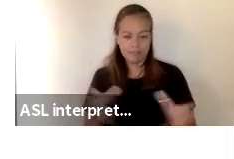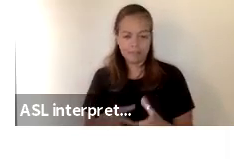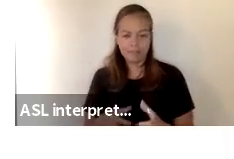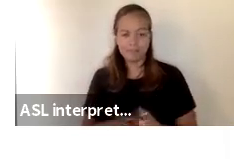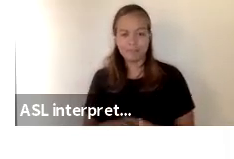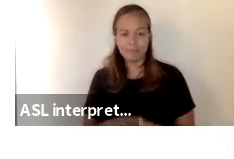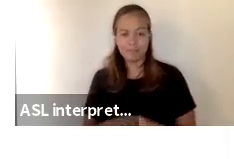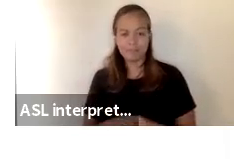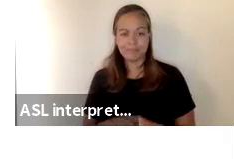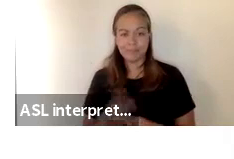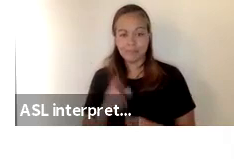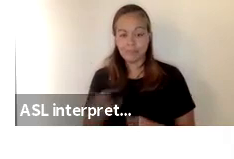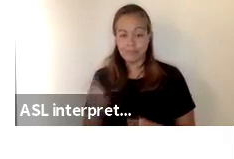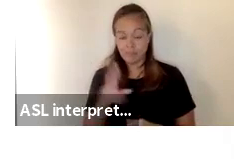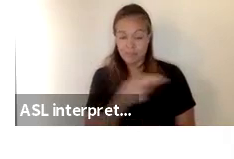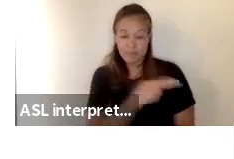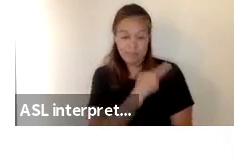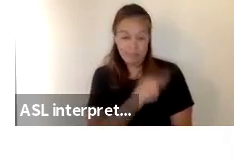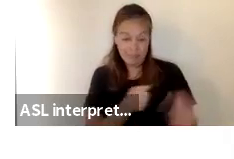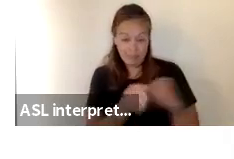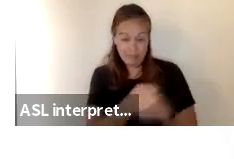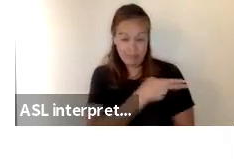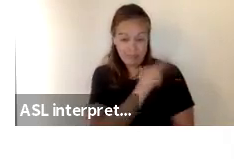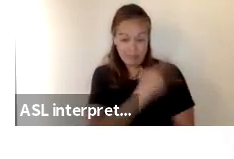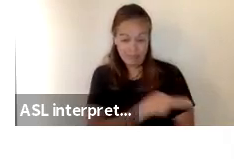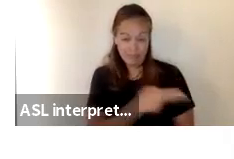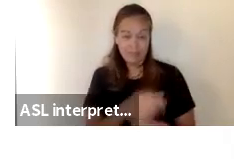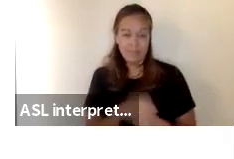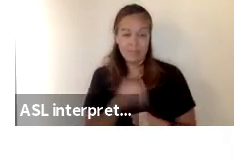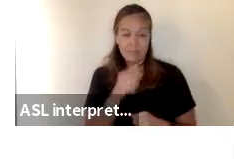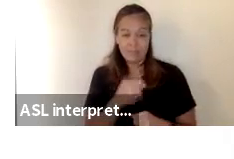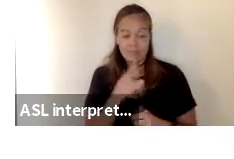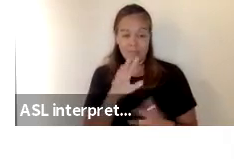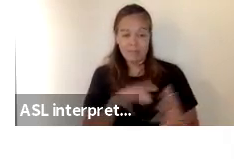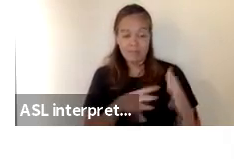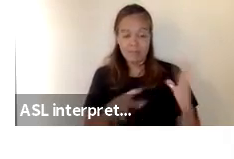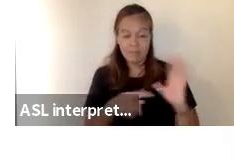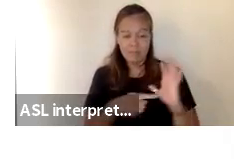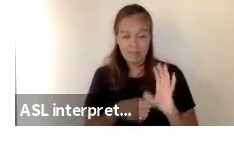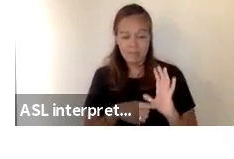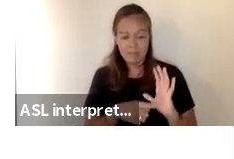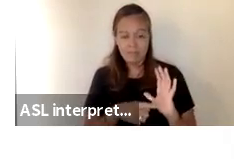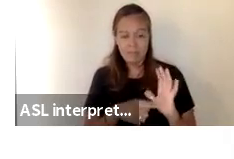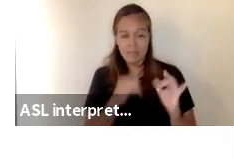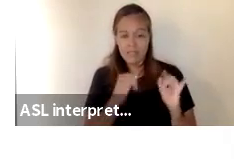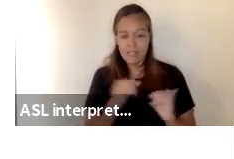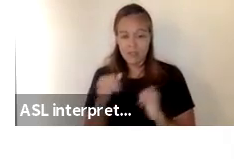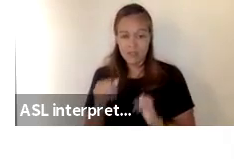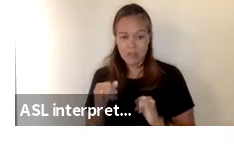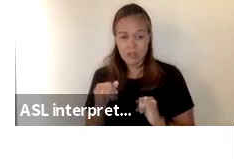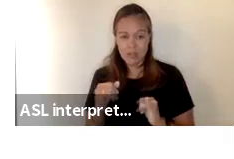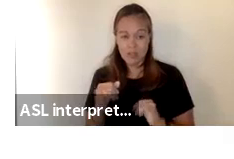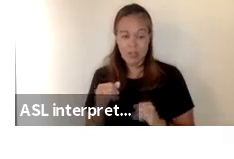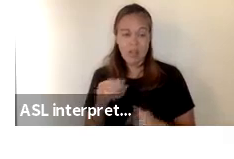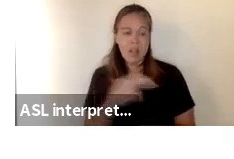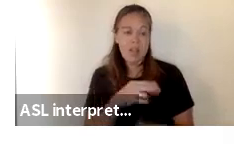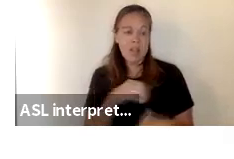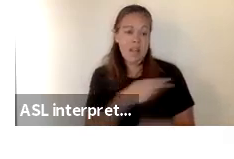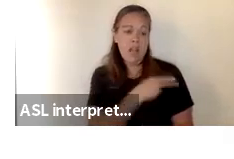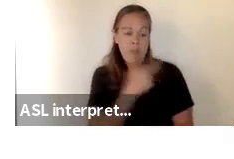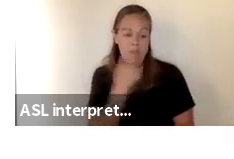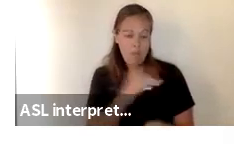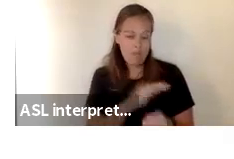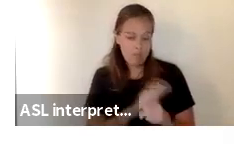looking at our hospitalizations this chart is showing individuals hospitalized for covet